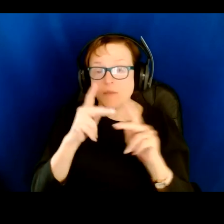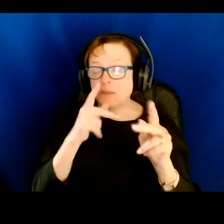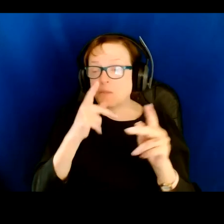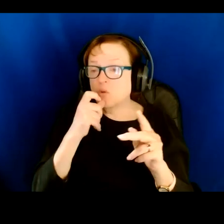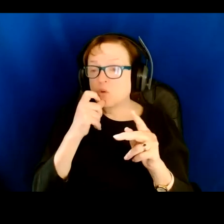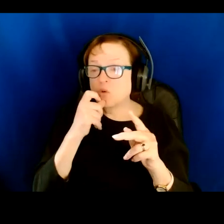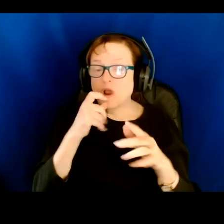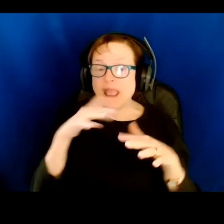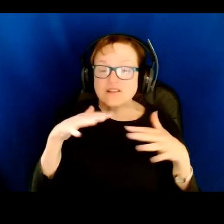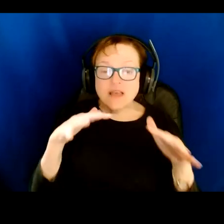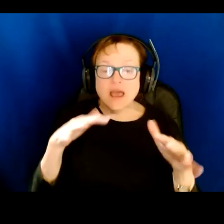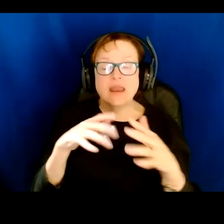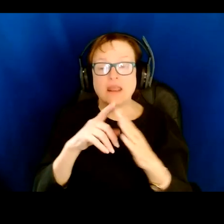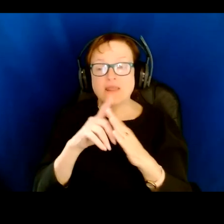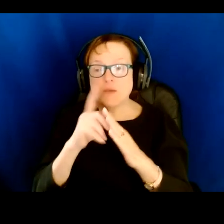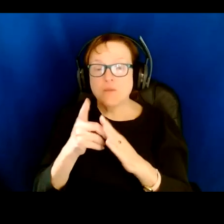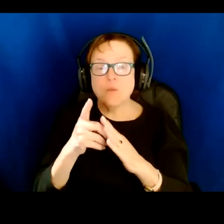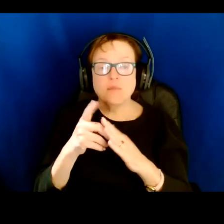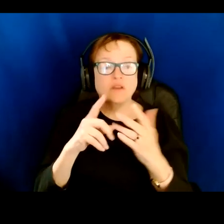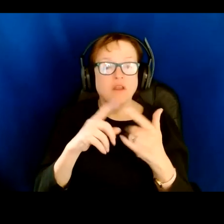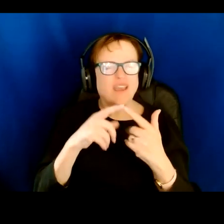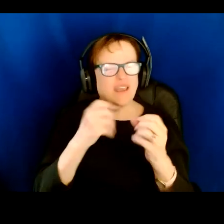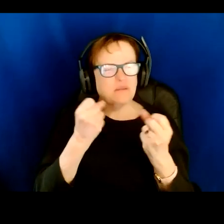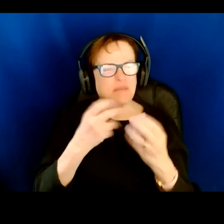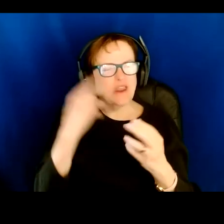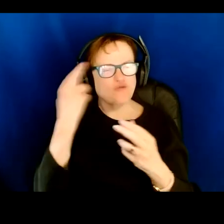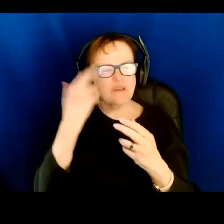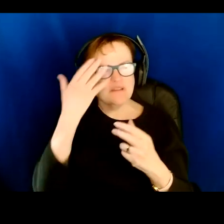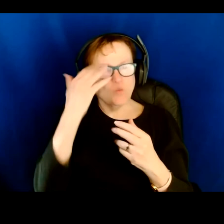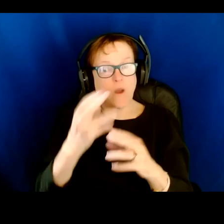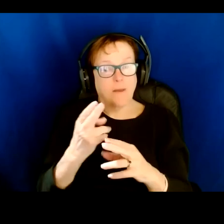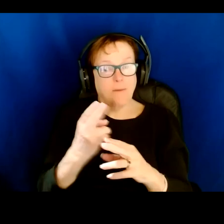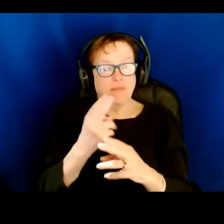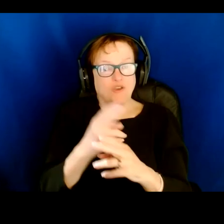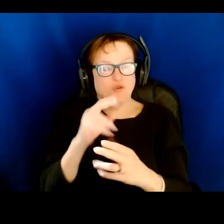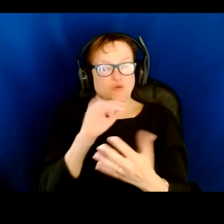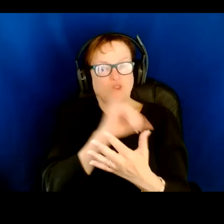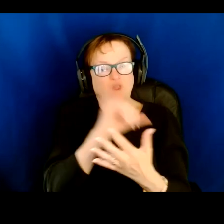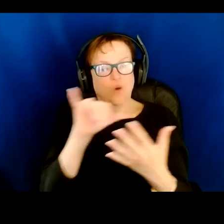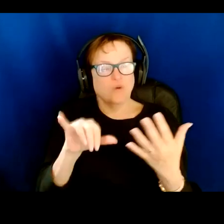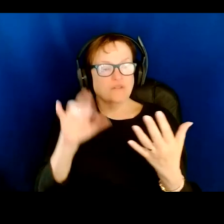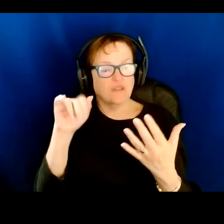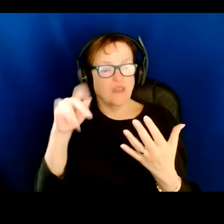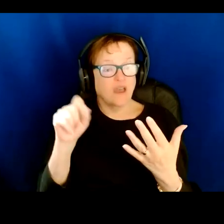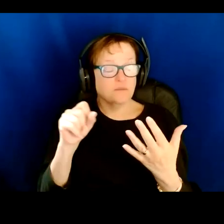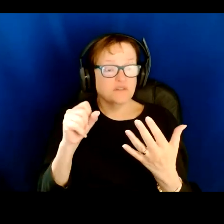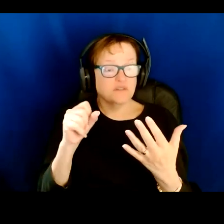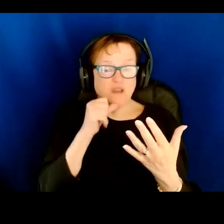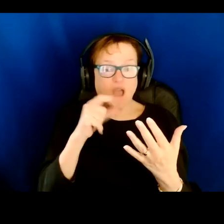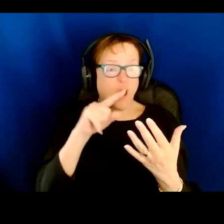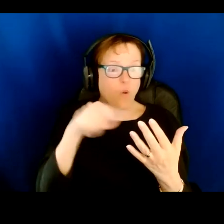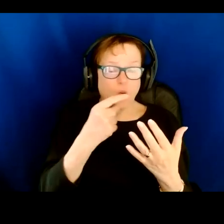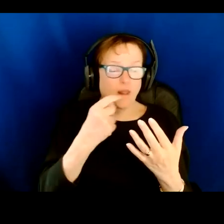anxiety in a moment. There's all sorts of reasons why people might use some of these apps. So just very interesting around potentials there even